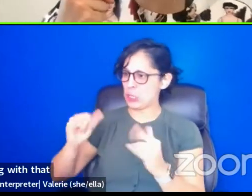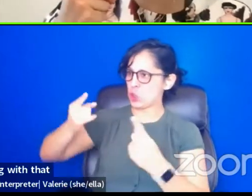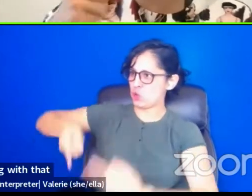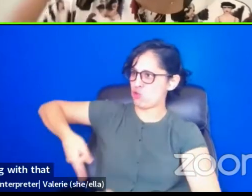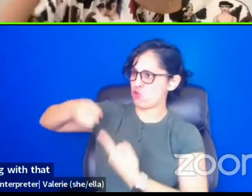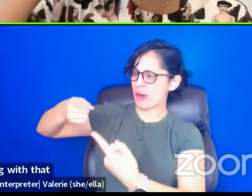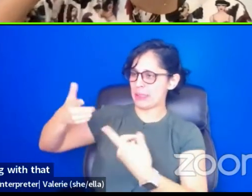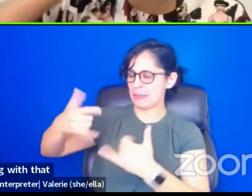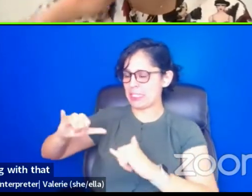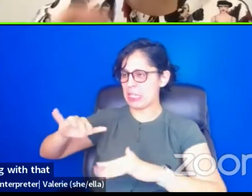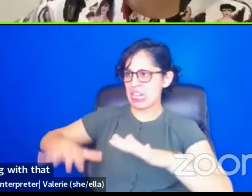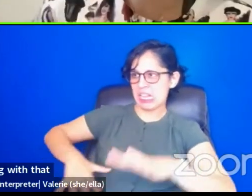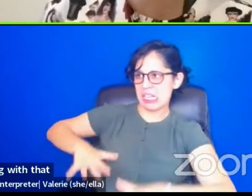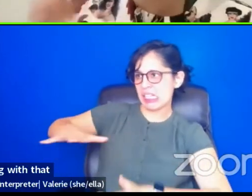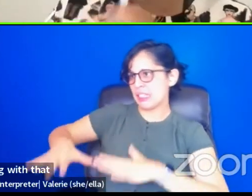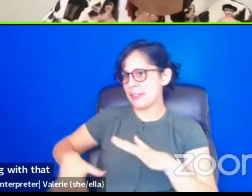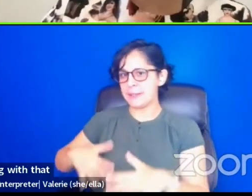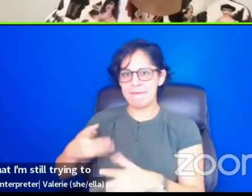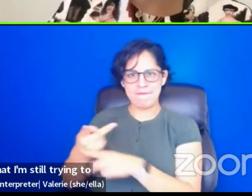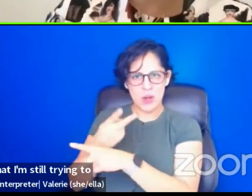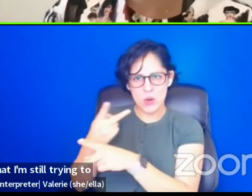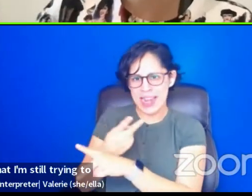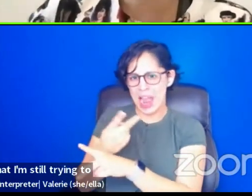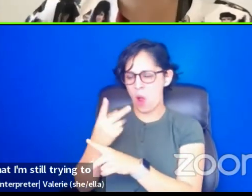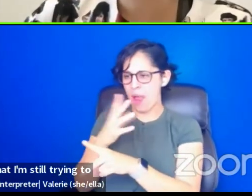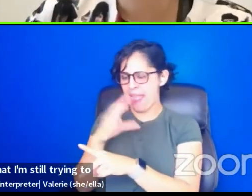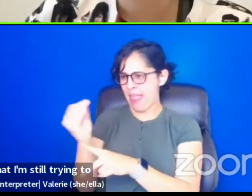still trying to like hold that